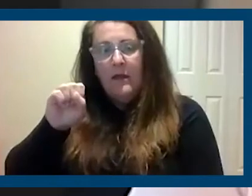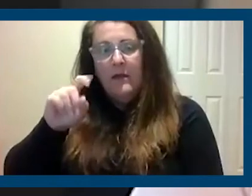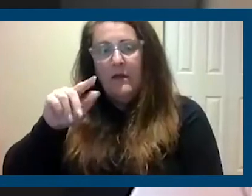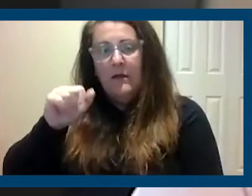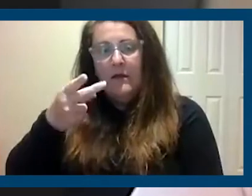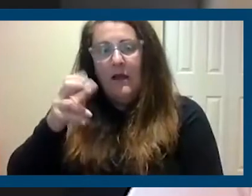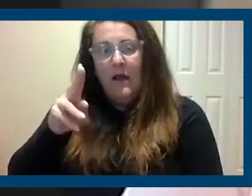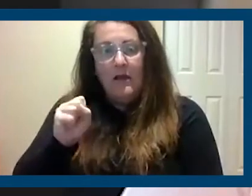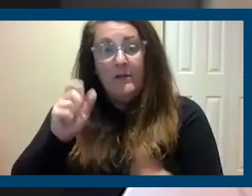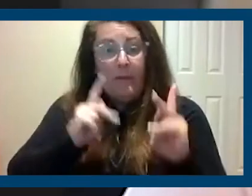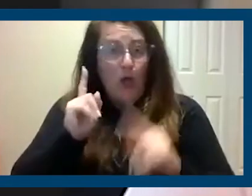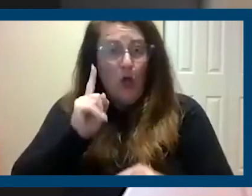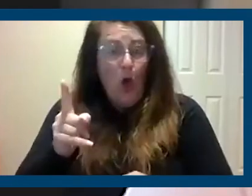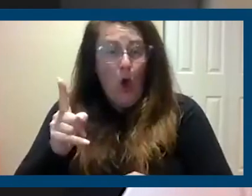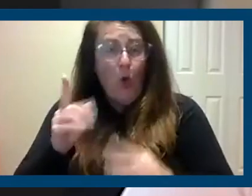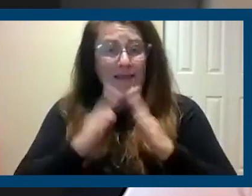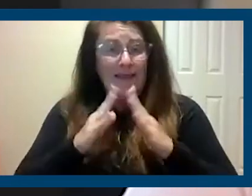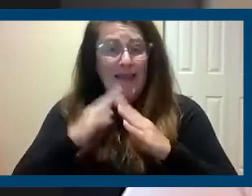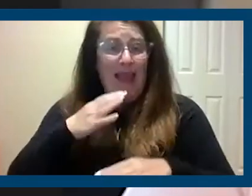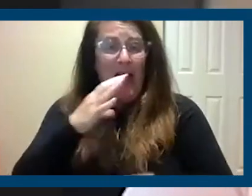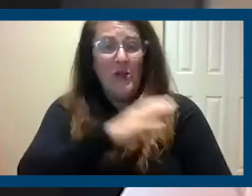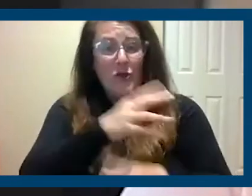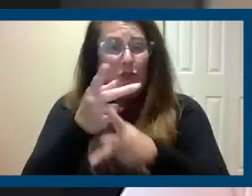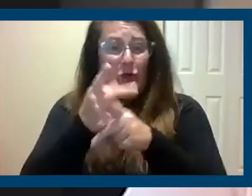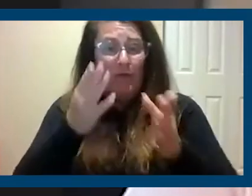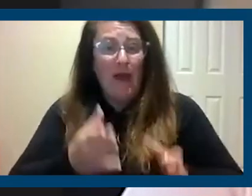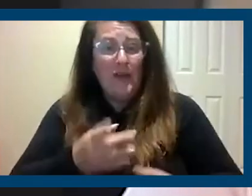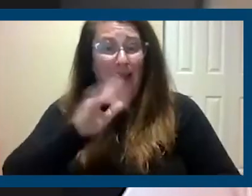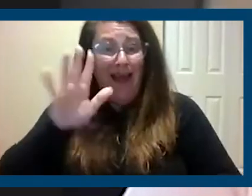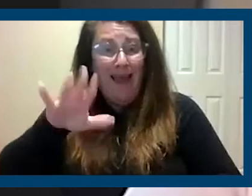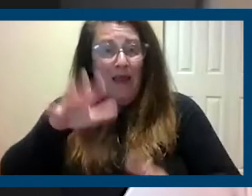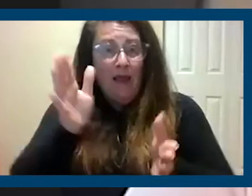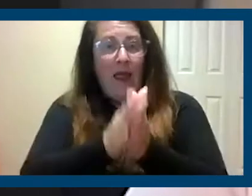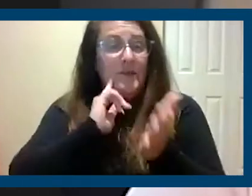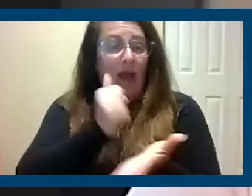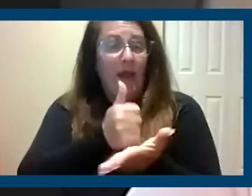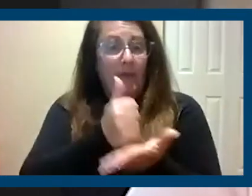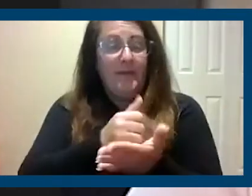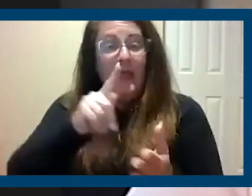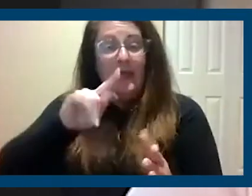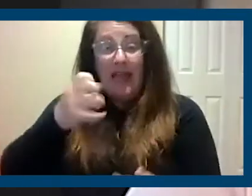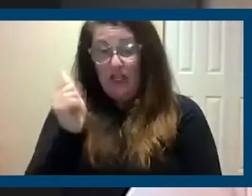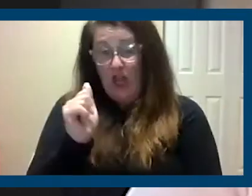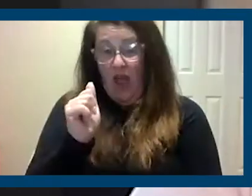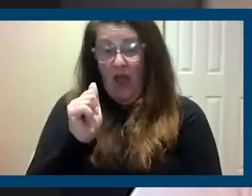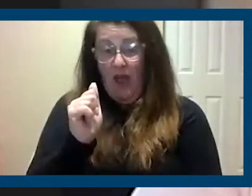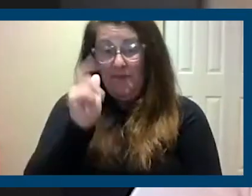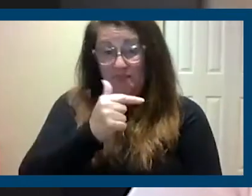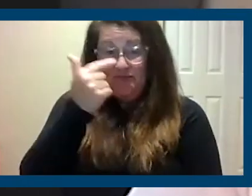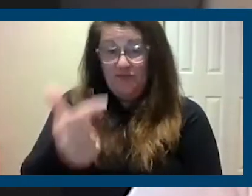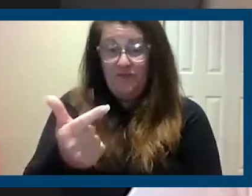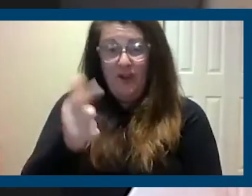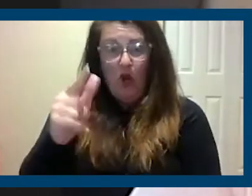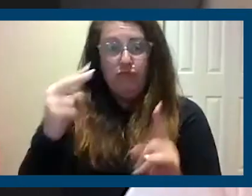to their council members and their county supervisors. Taisha, I'm going to ask you actually, if you have a unique